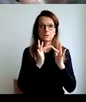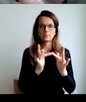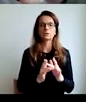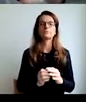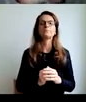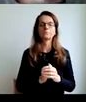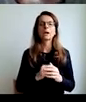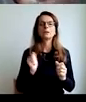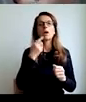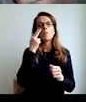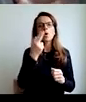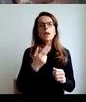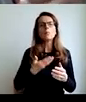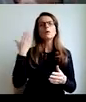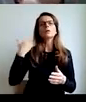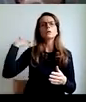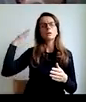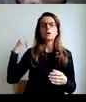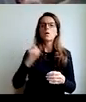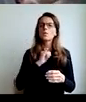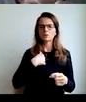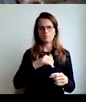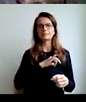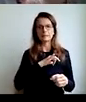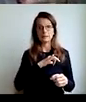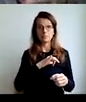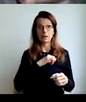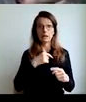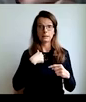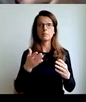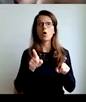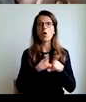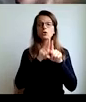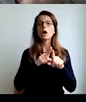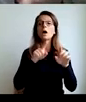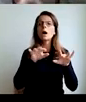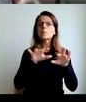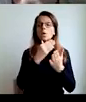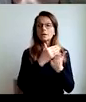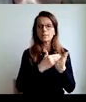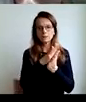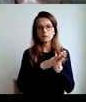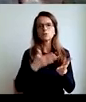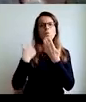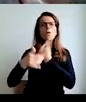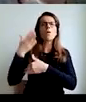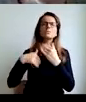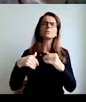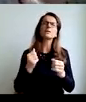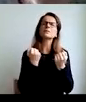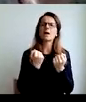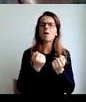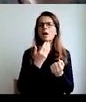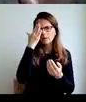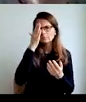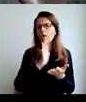are all looking for, let's go back in time, I started as a programmer in times when